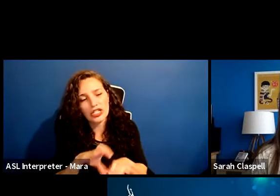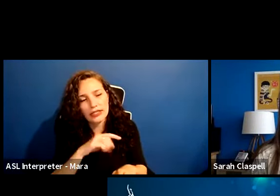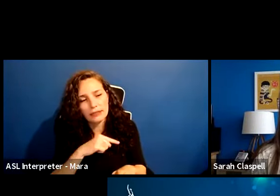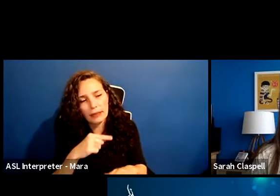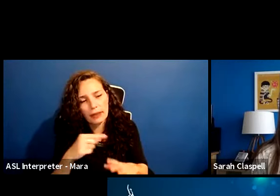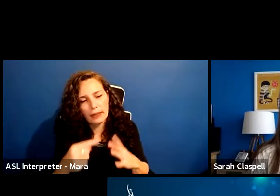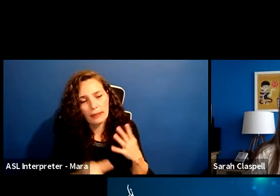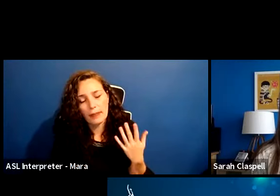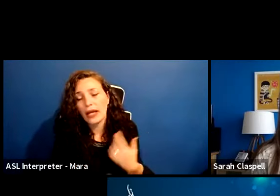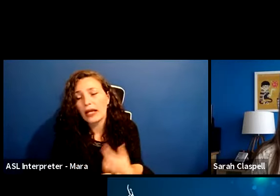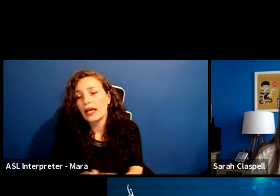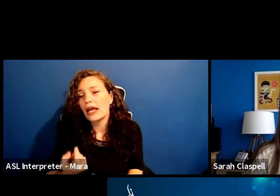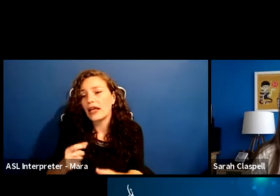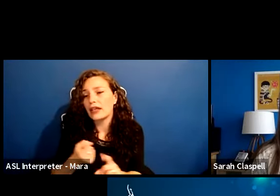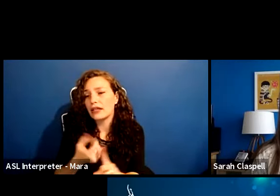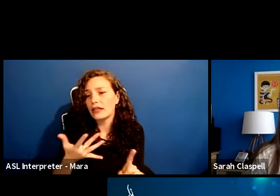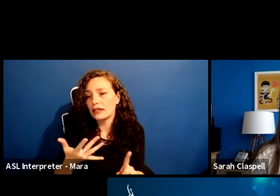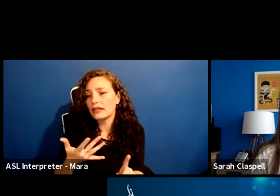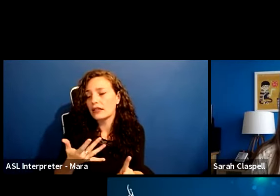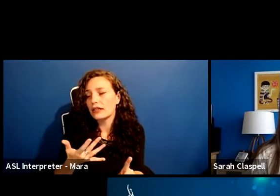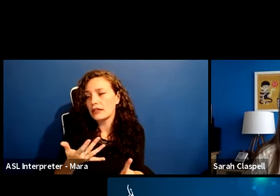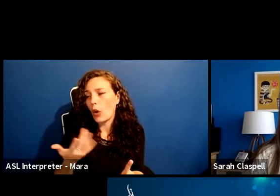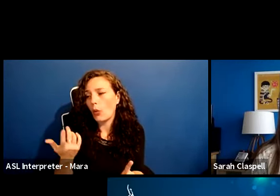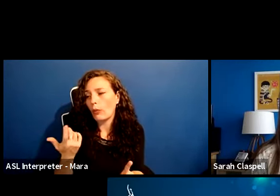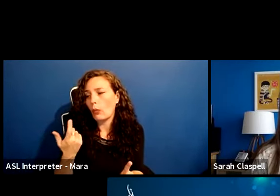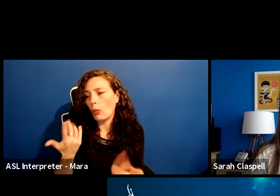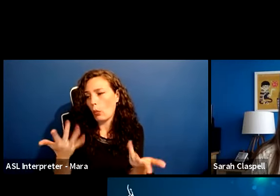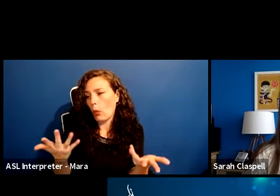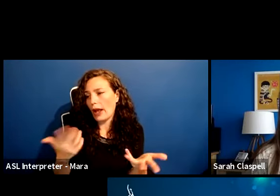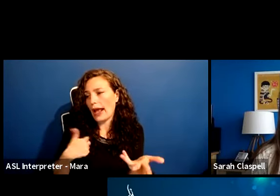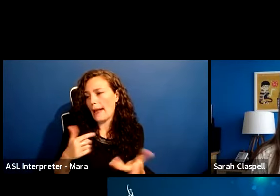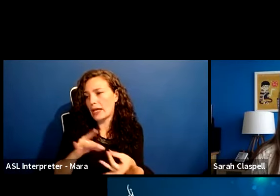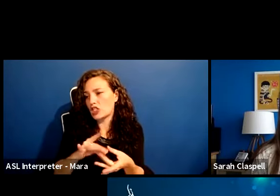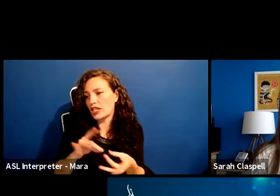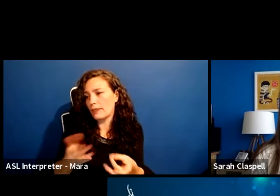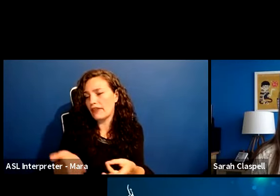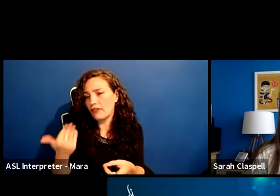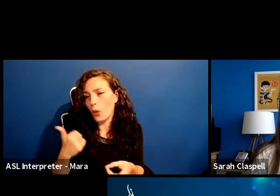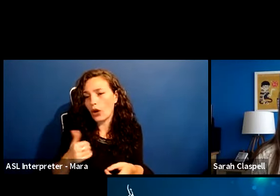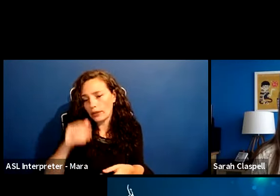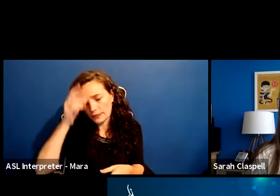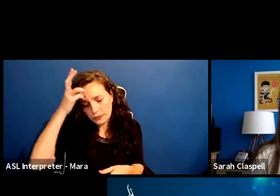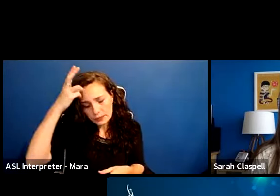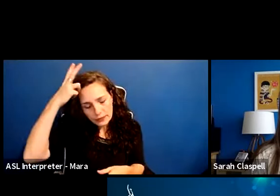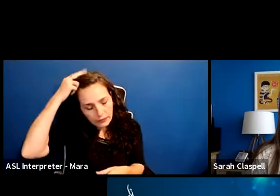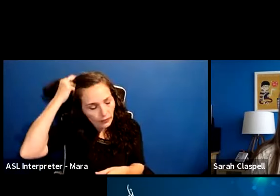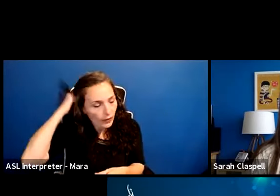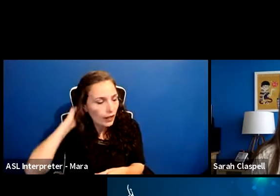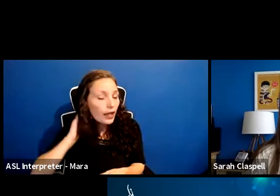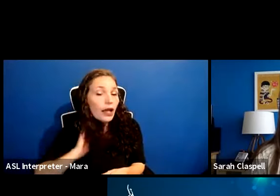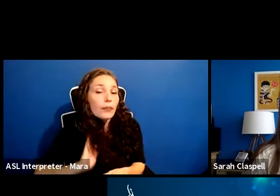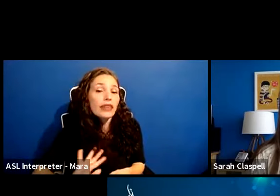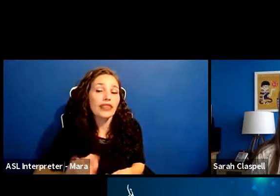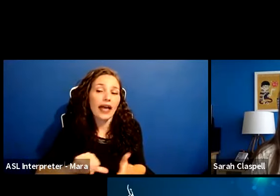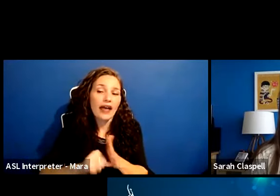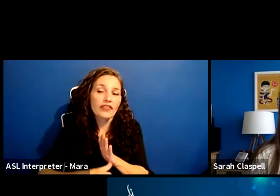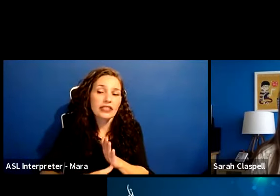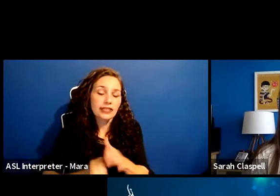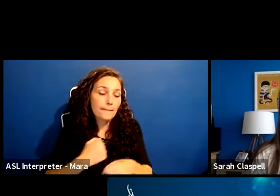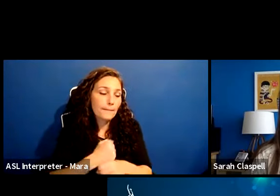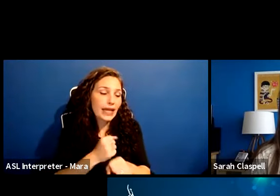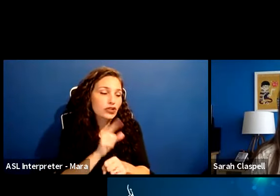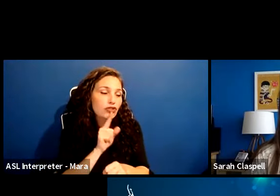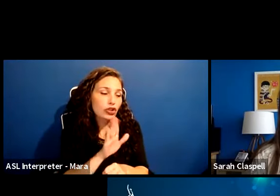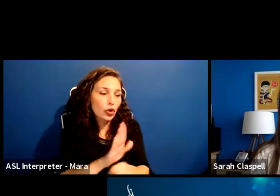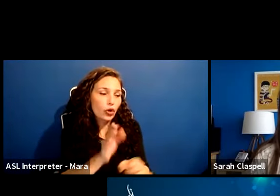you know, was speaking a little bit about this before, but the, the emphasis that we put on making your scene partner look great. That's a mantra we have make your